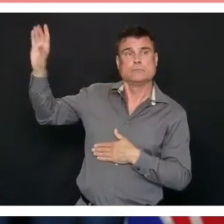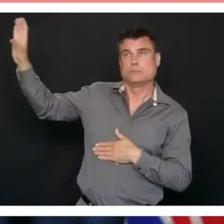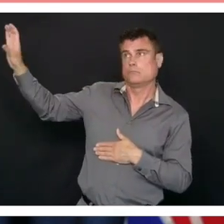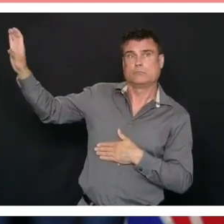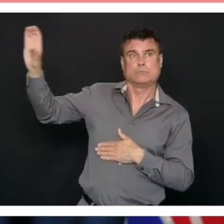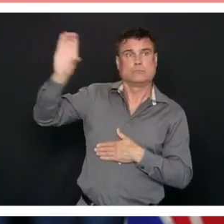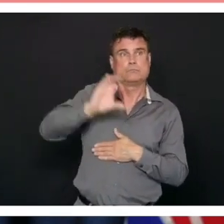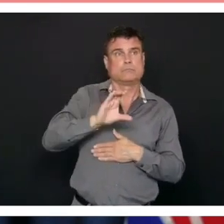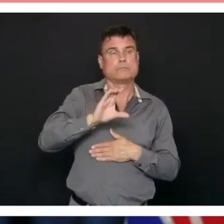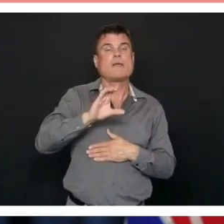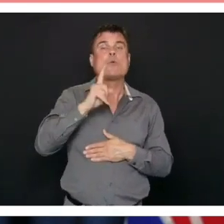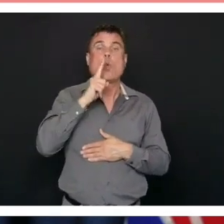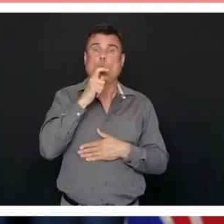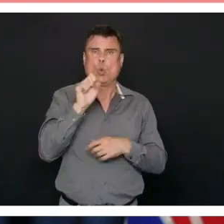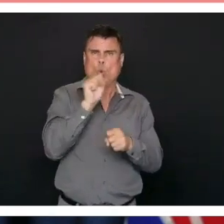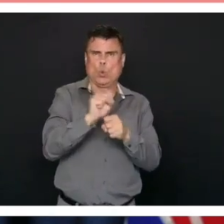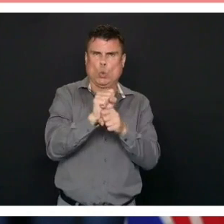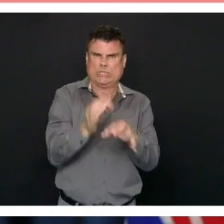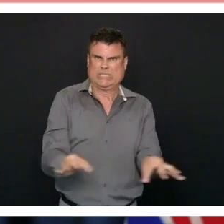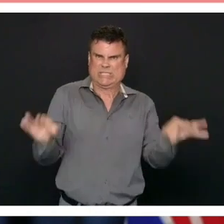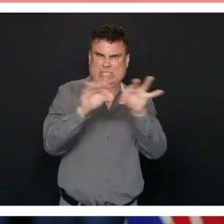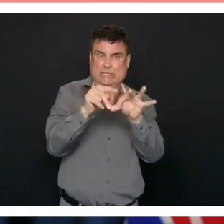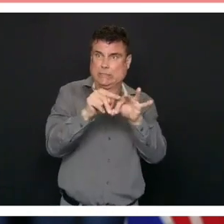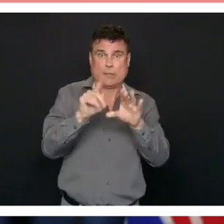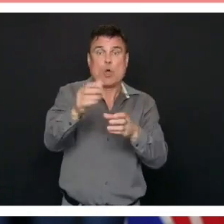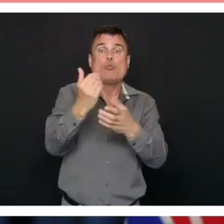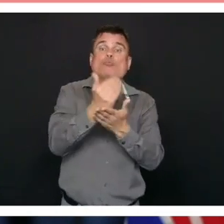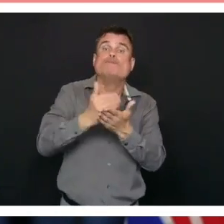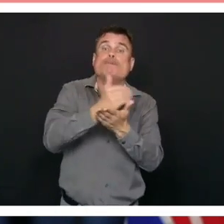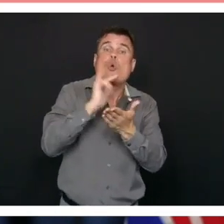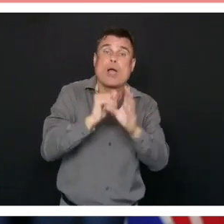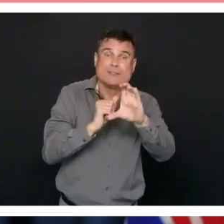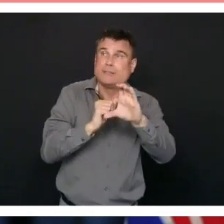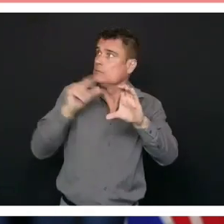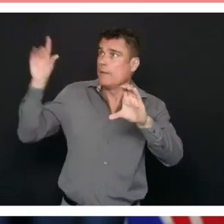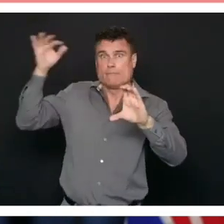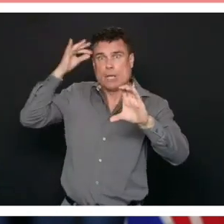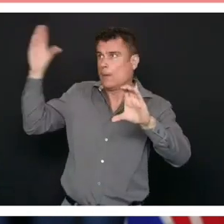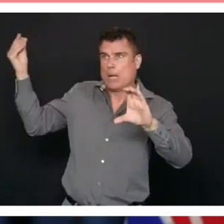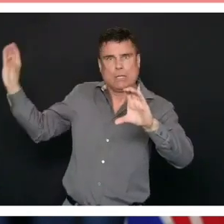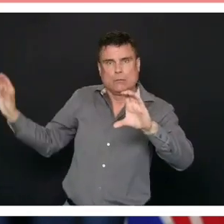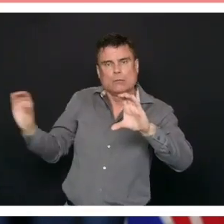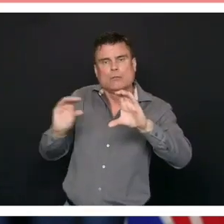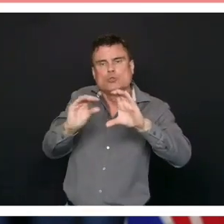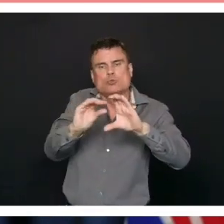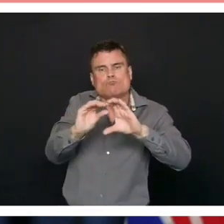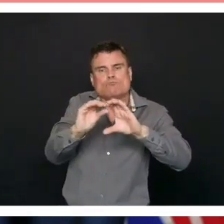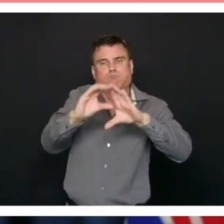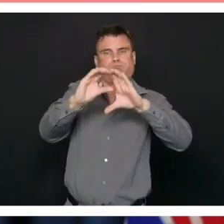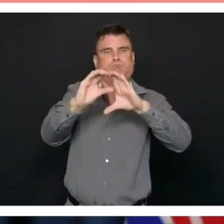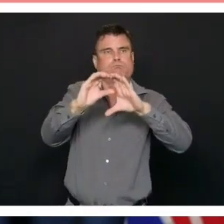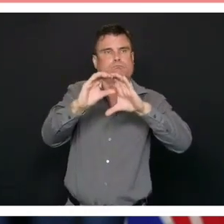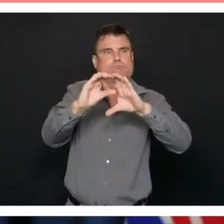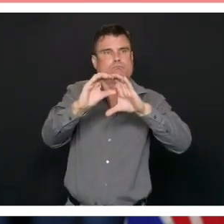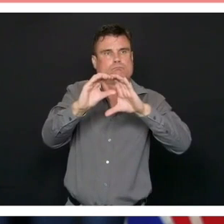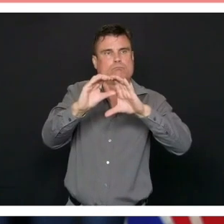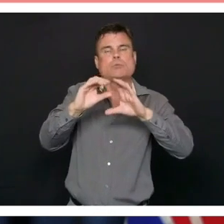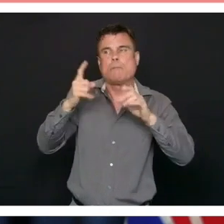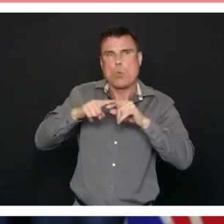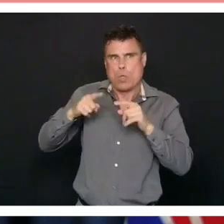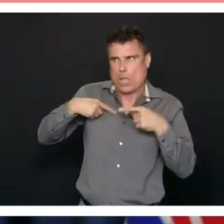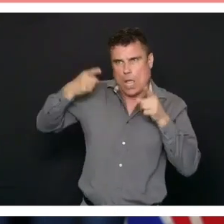this is a cost-shared program. All the provinces have agreed to join with the federal government. Minister James is working